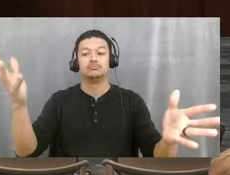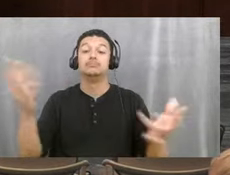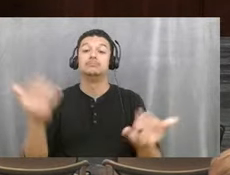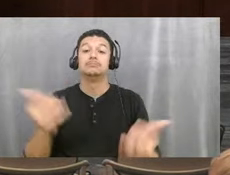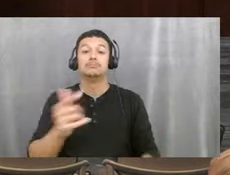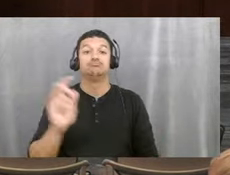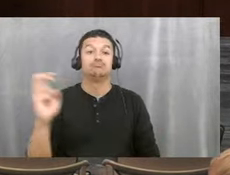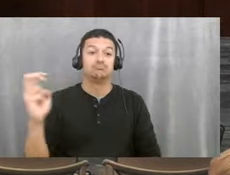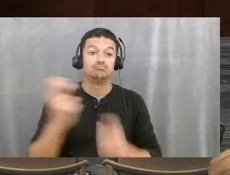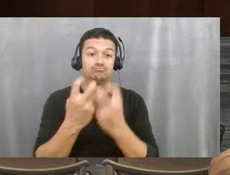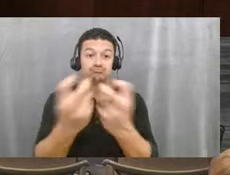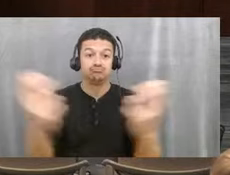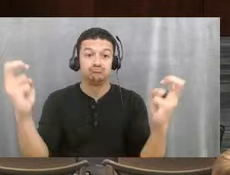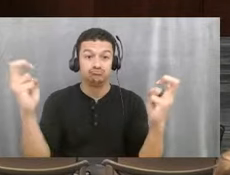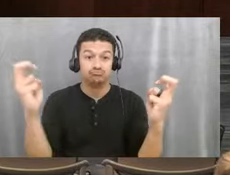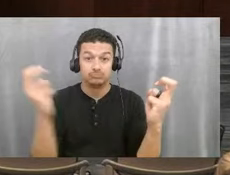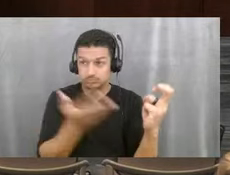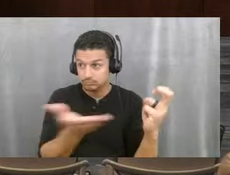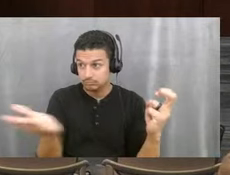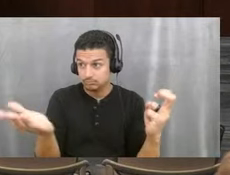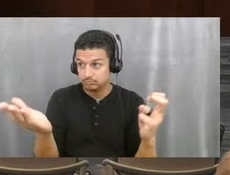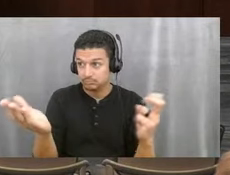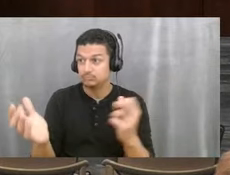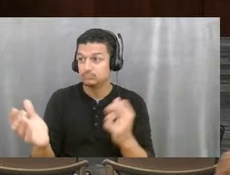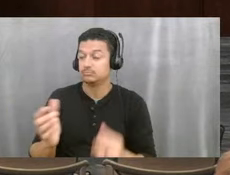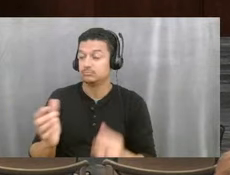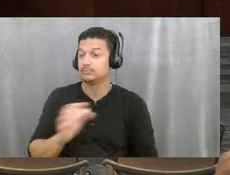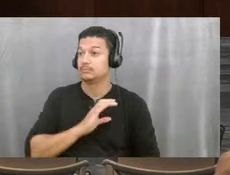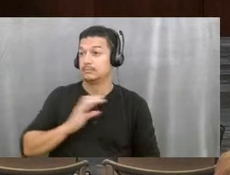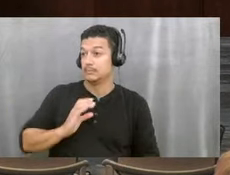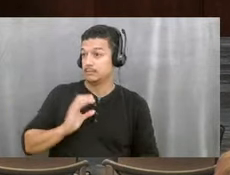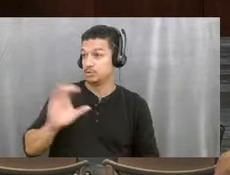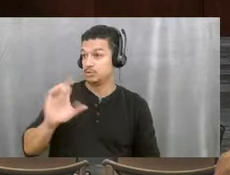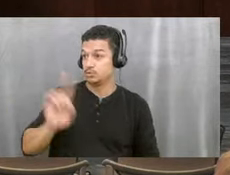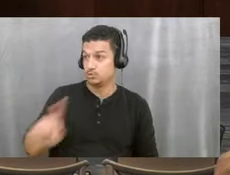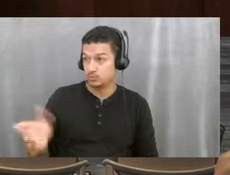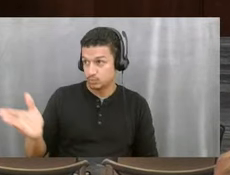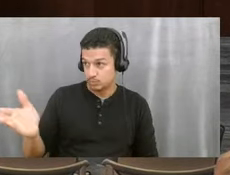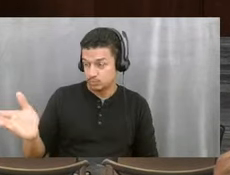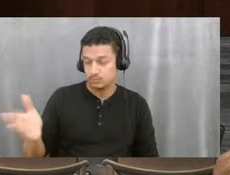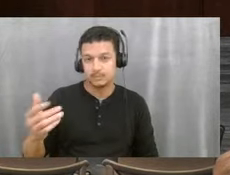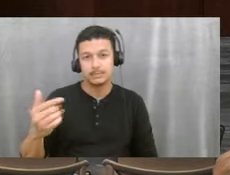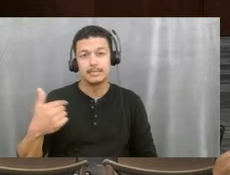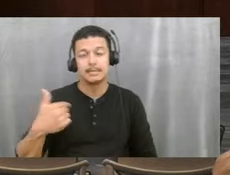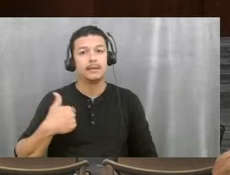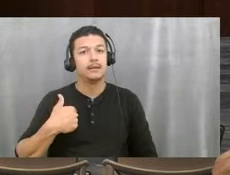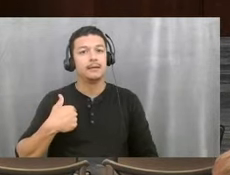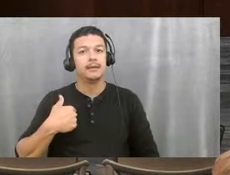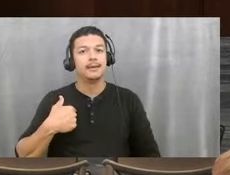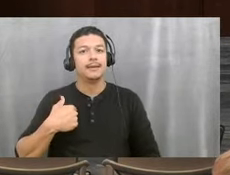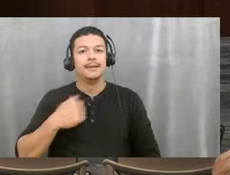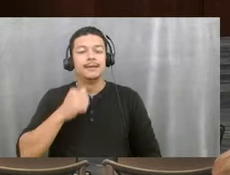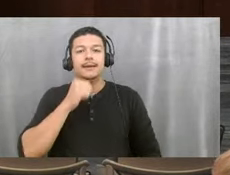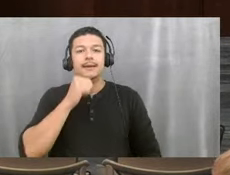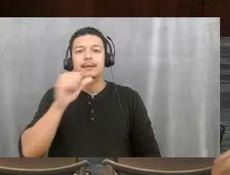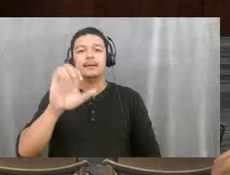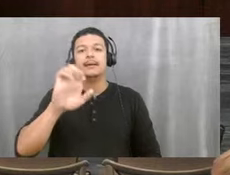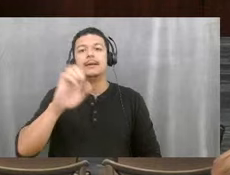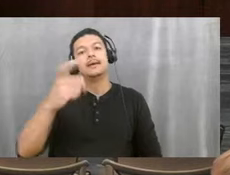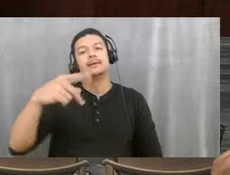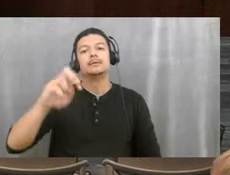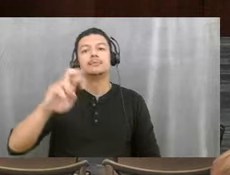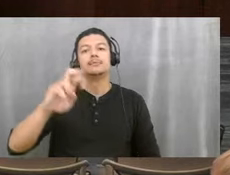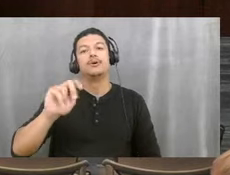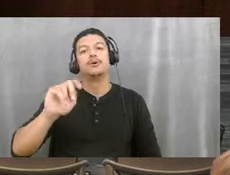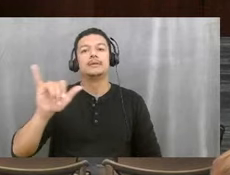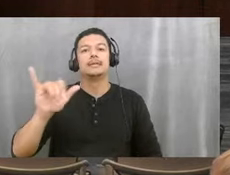Let's begin with you, Commissioner Cruz. As to this matter, I have not had ex-parte communications. I have